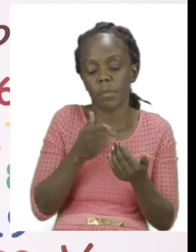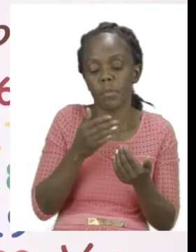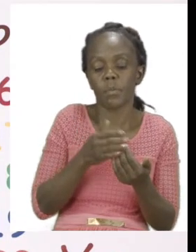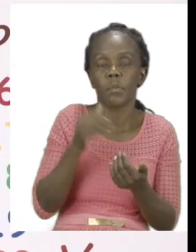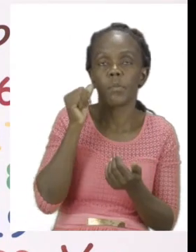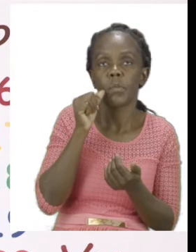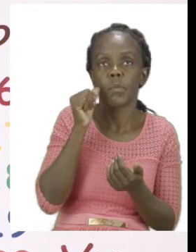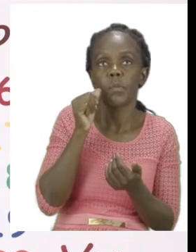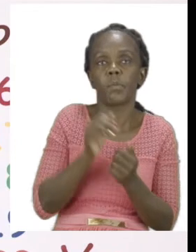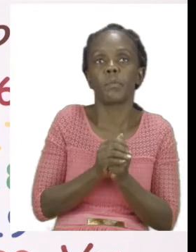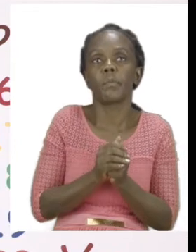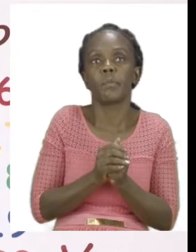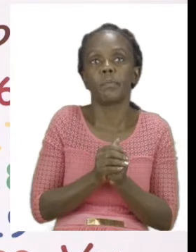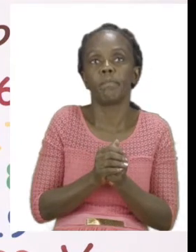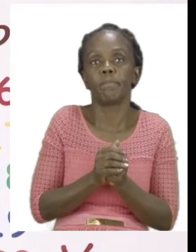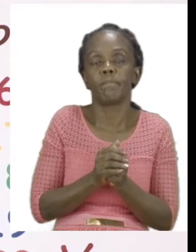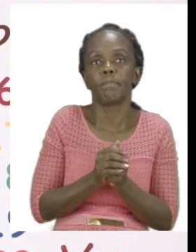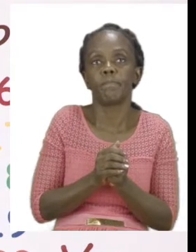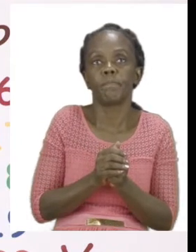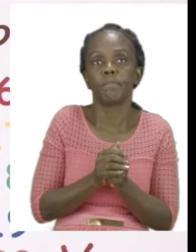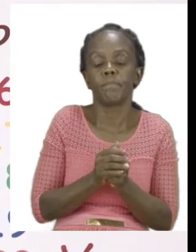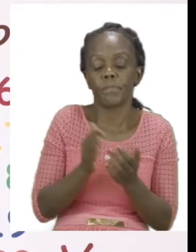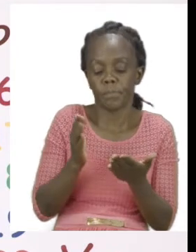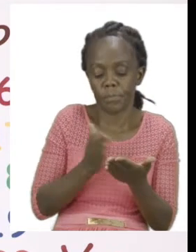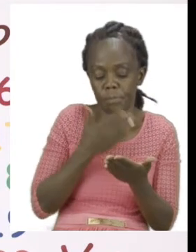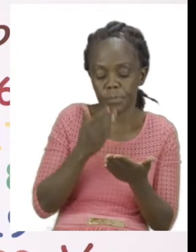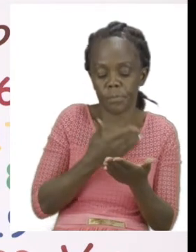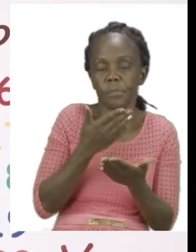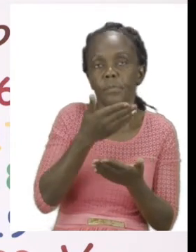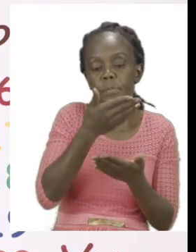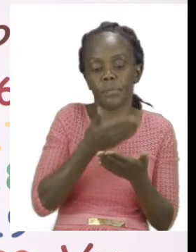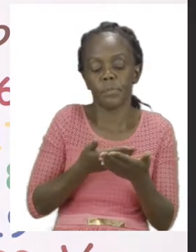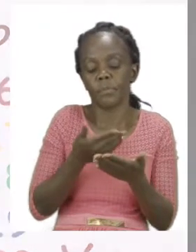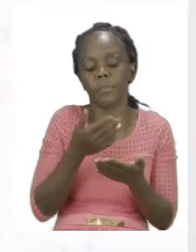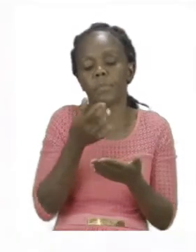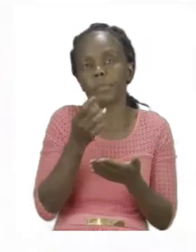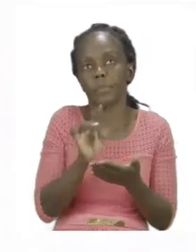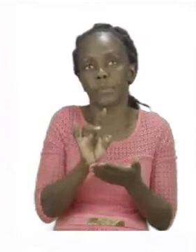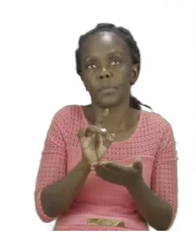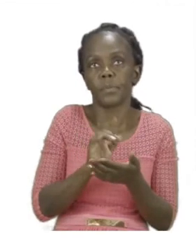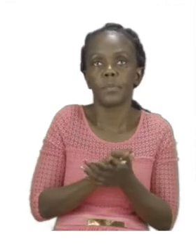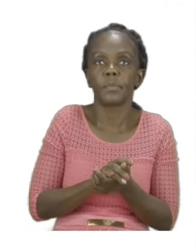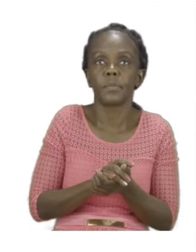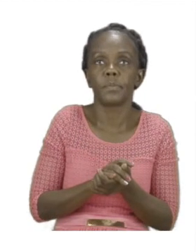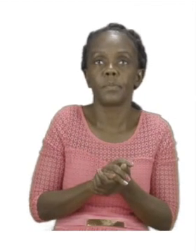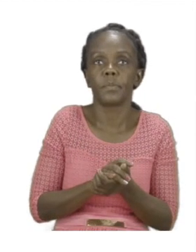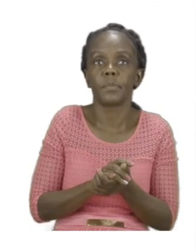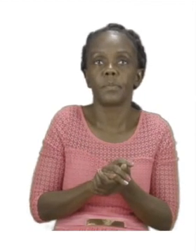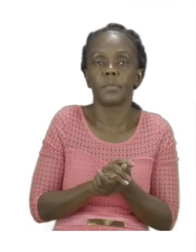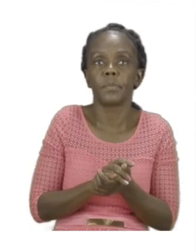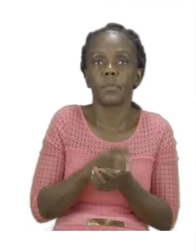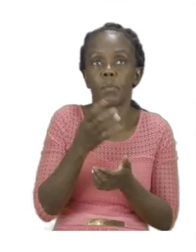us go to our last exercise for this lesson on page 8. On page 8